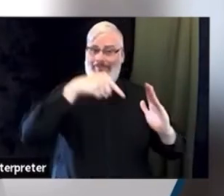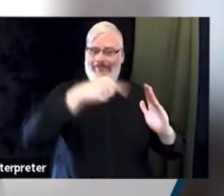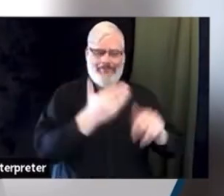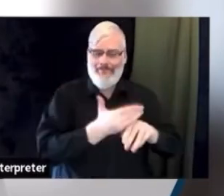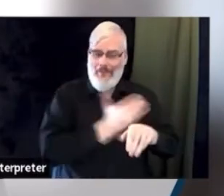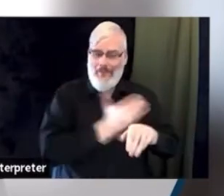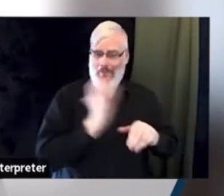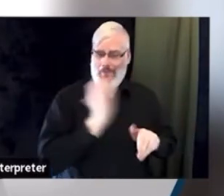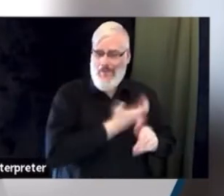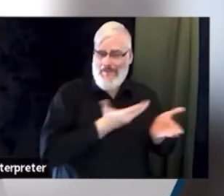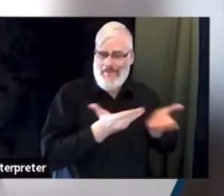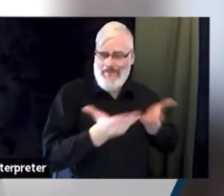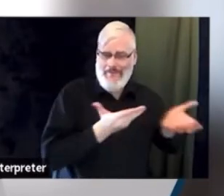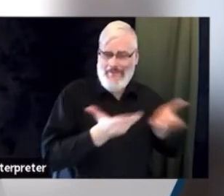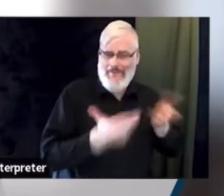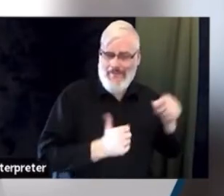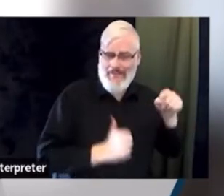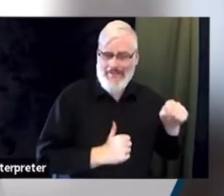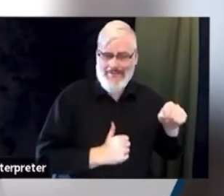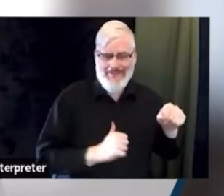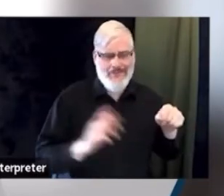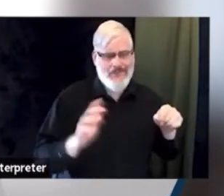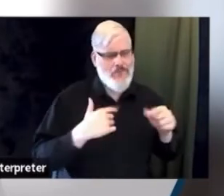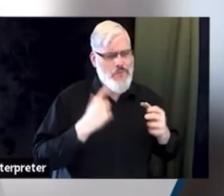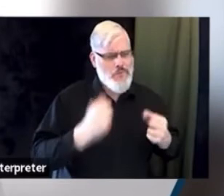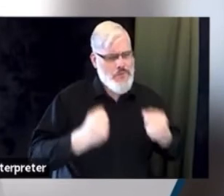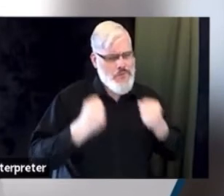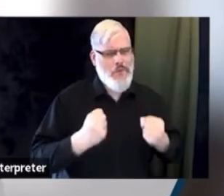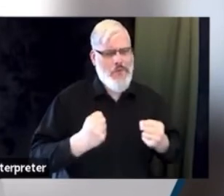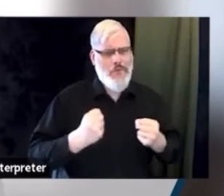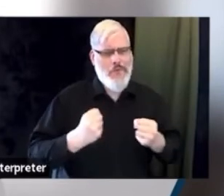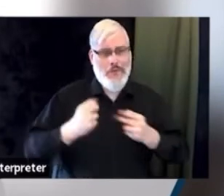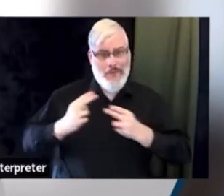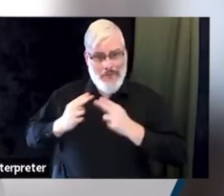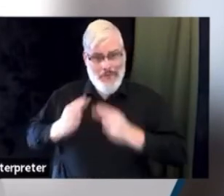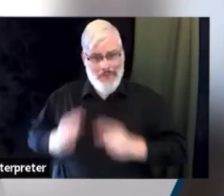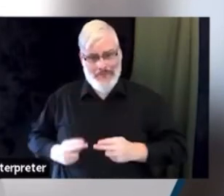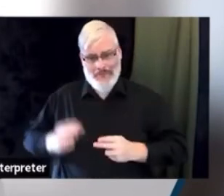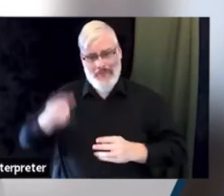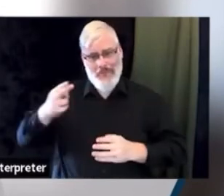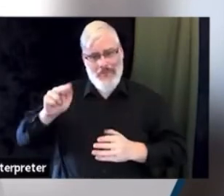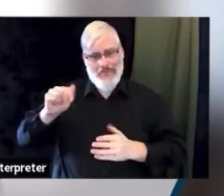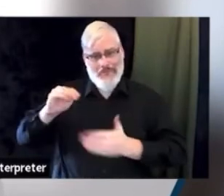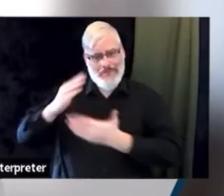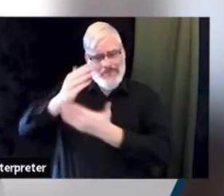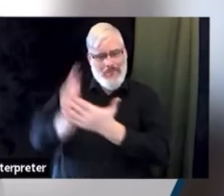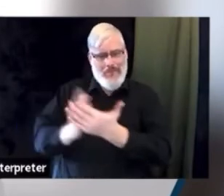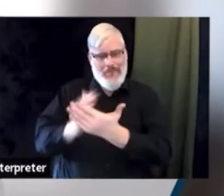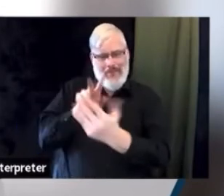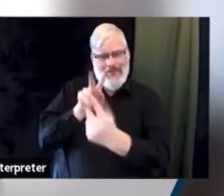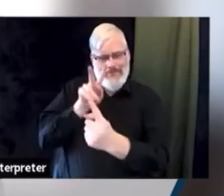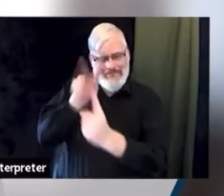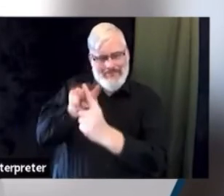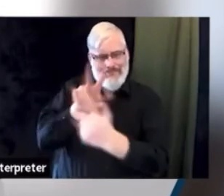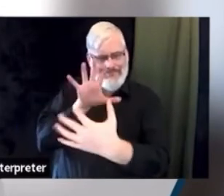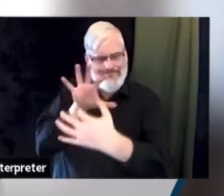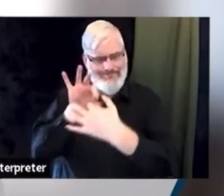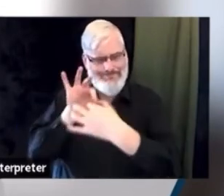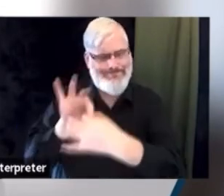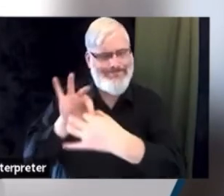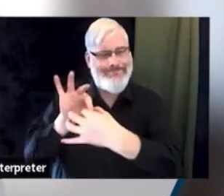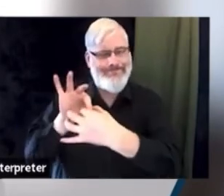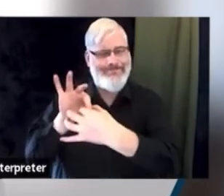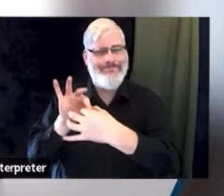I would like to see us be much more of a bottom up approach as opposed to top down. We've had a phenomenal